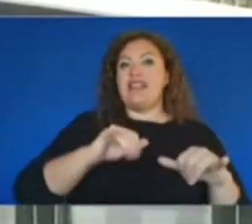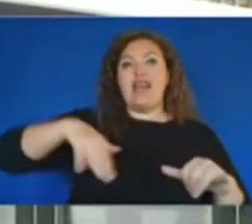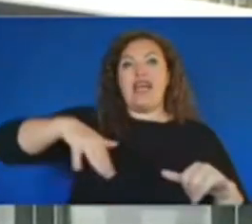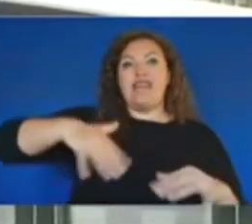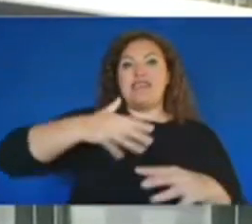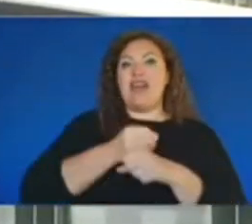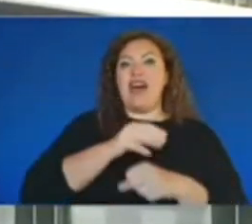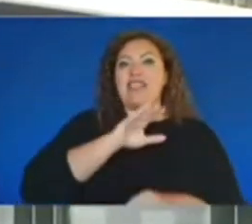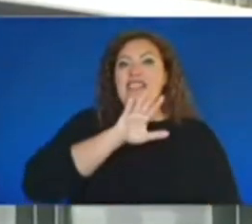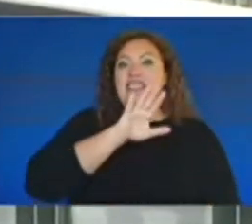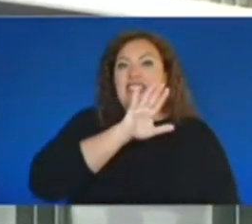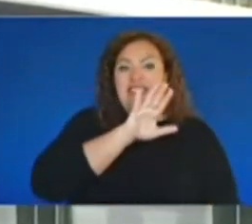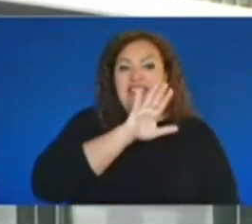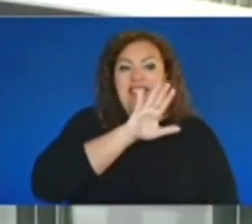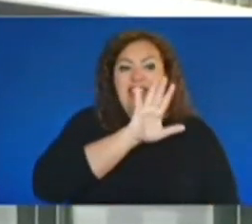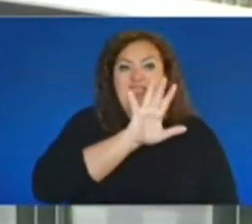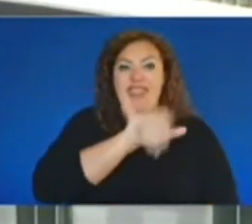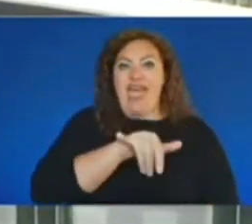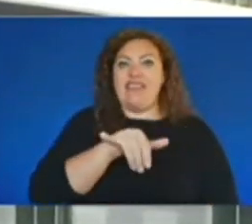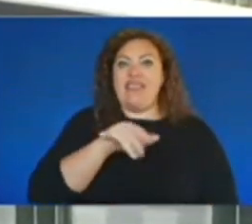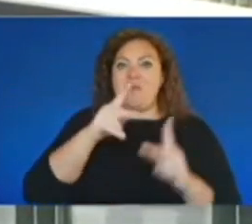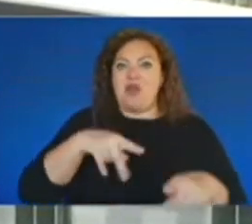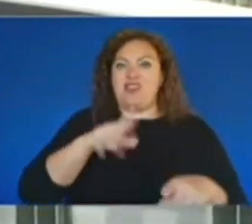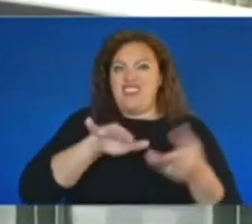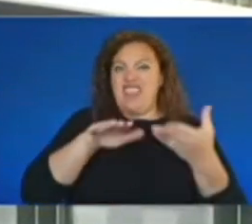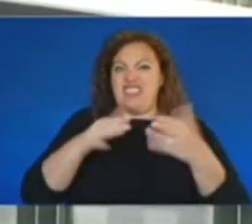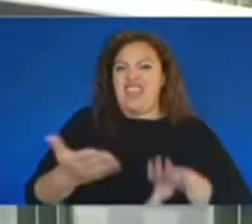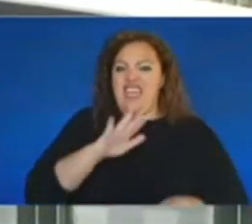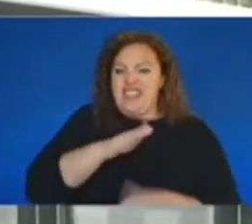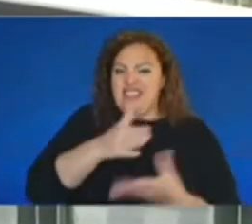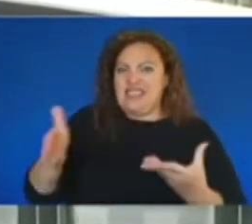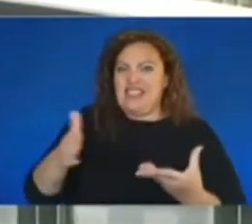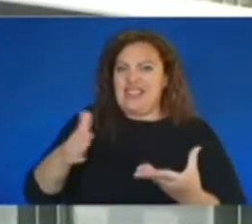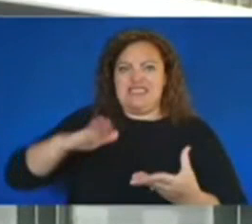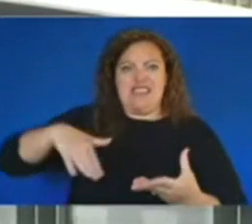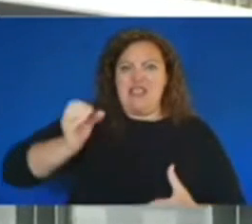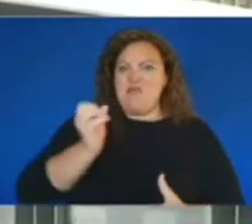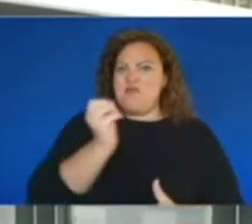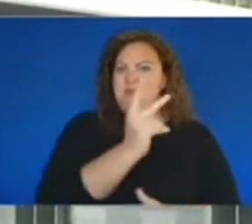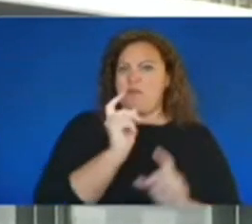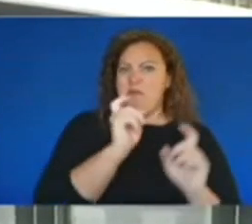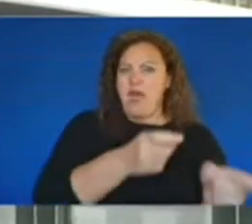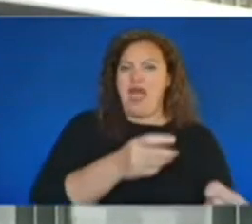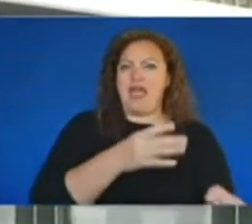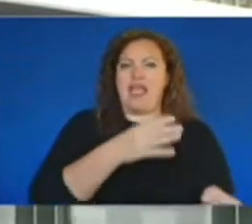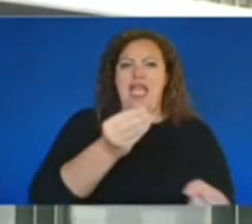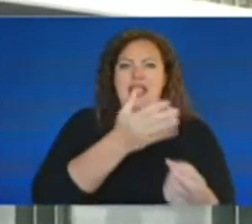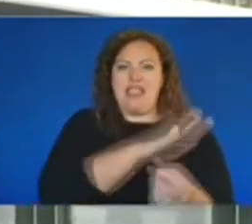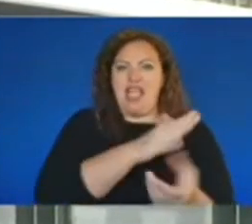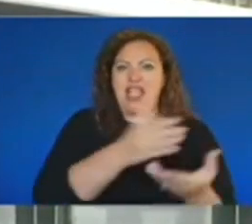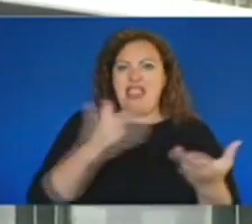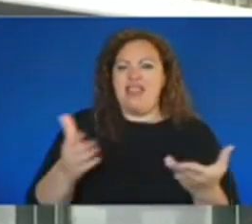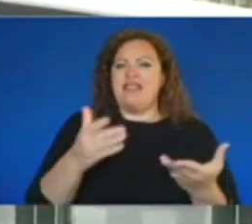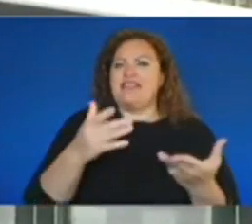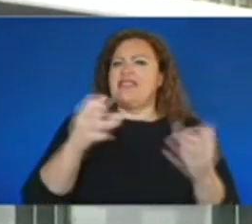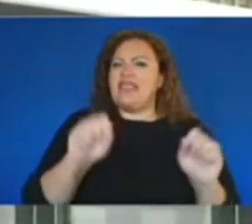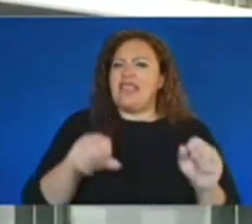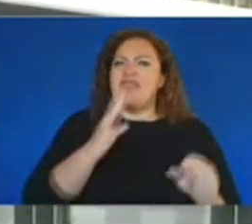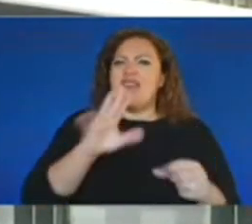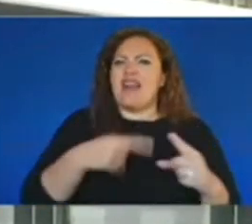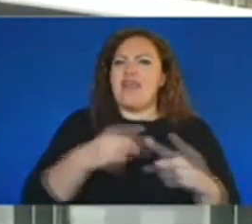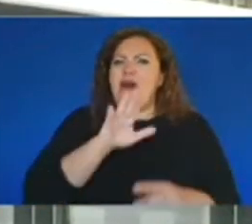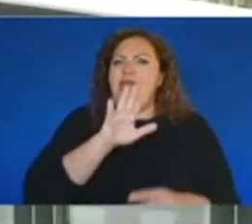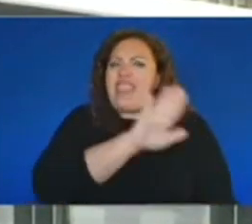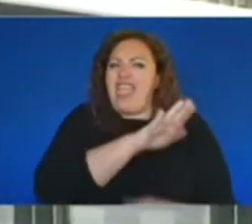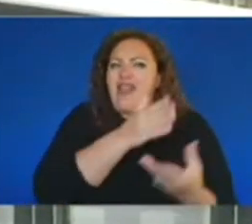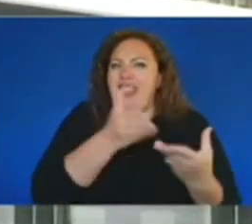company wanting to bring him to his car. They say it's still in the CNPD income law. Can you talk about when those families might get those belongings back or